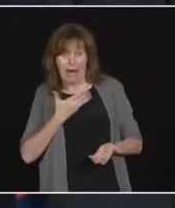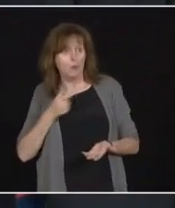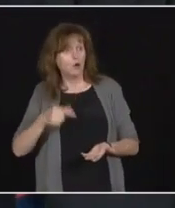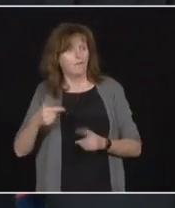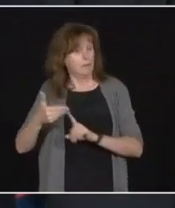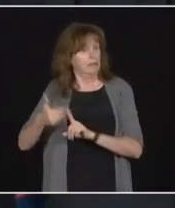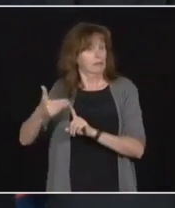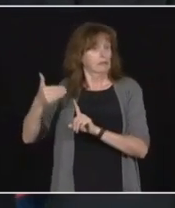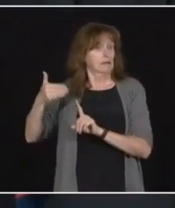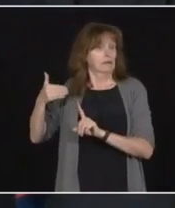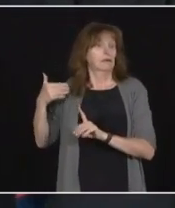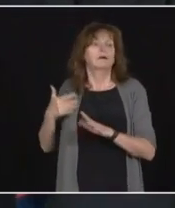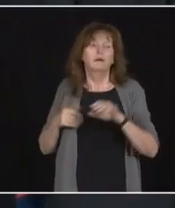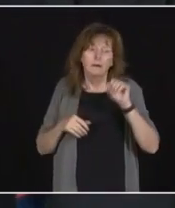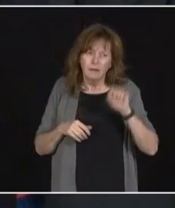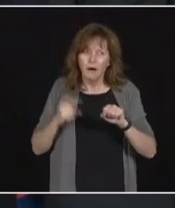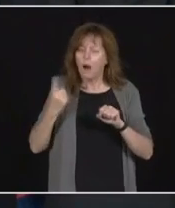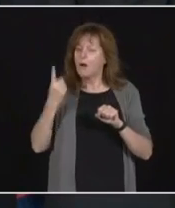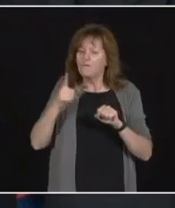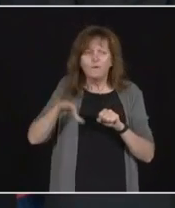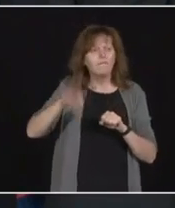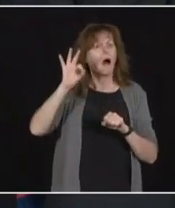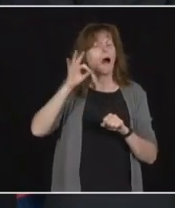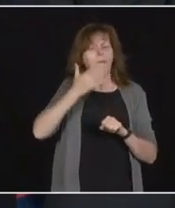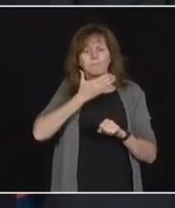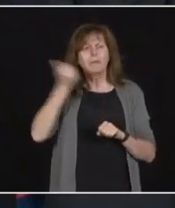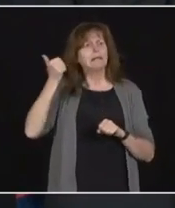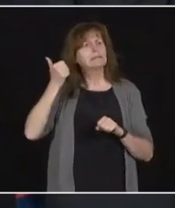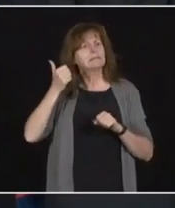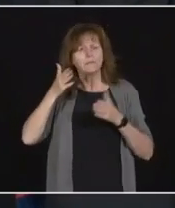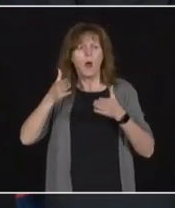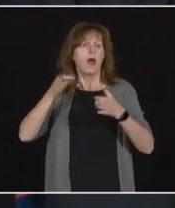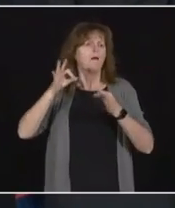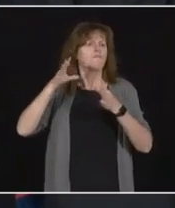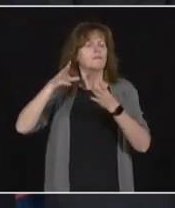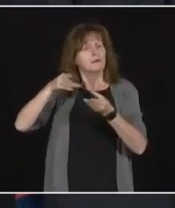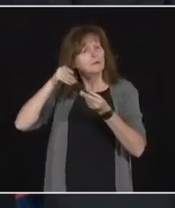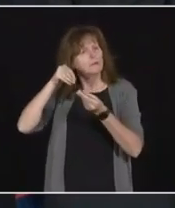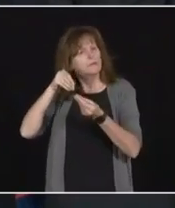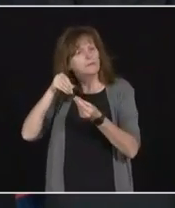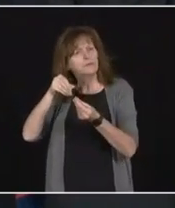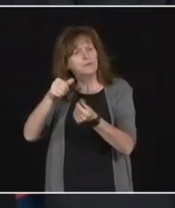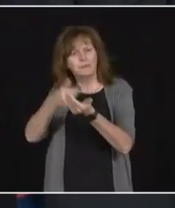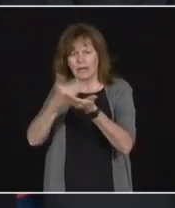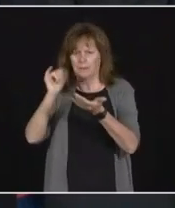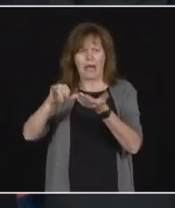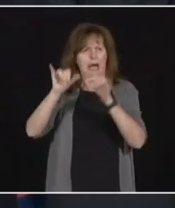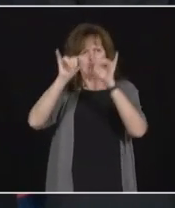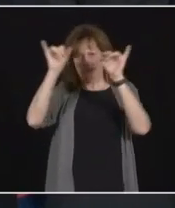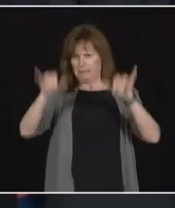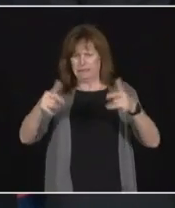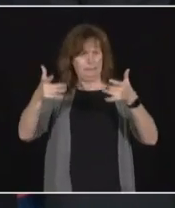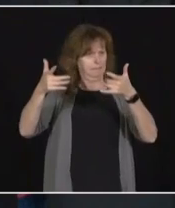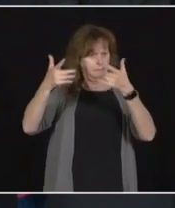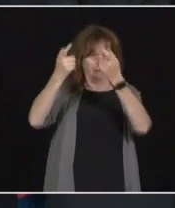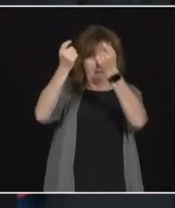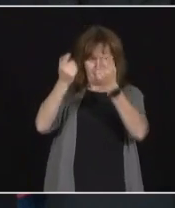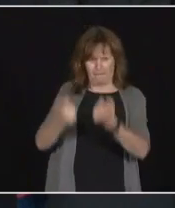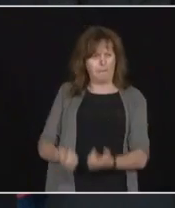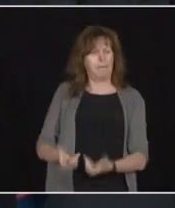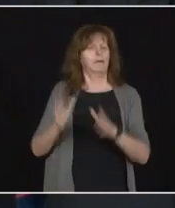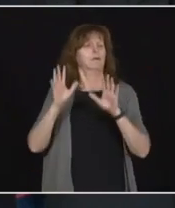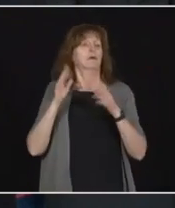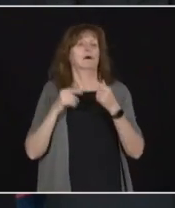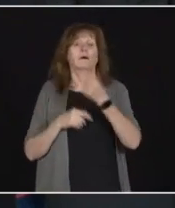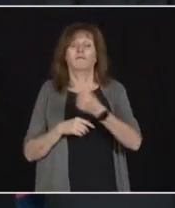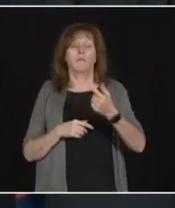they just aren't being honest with you and they aren't being truthful. There is more wasting government than you could ever shake a stick at. And we are going to find every